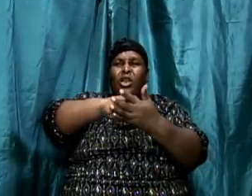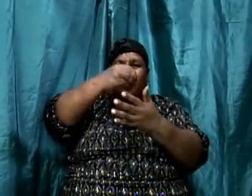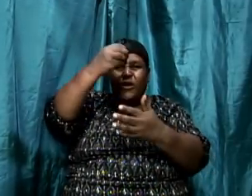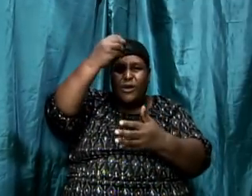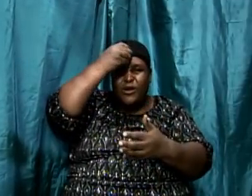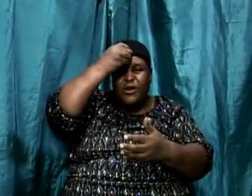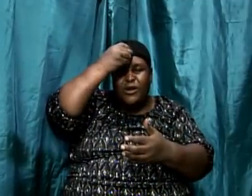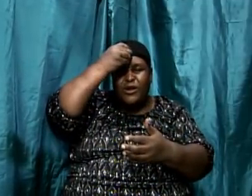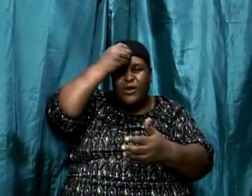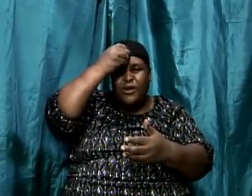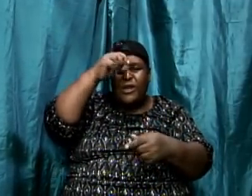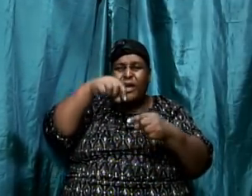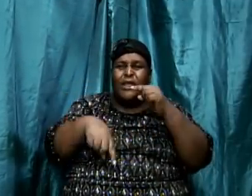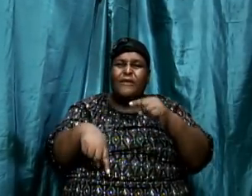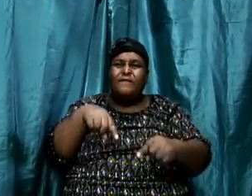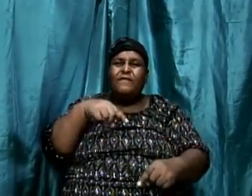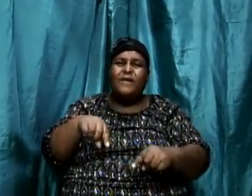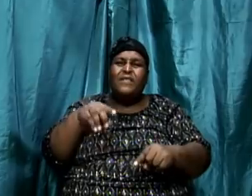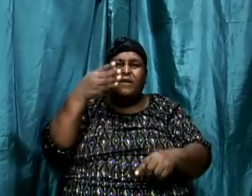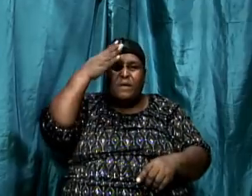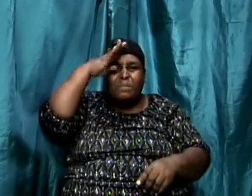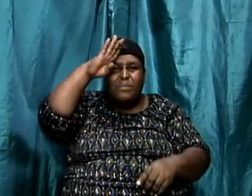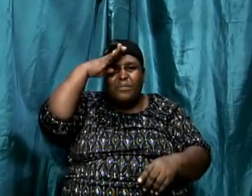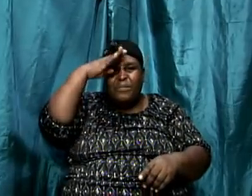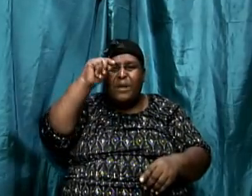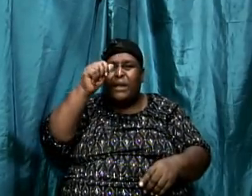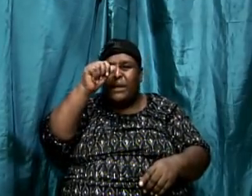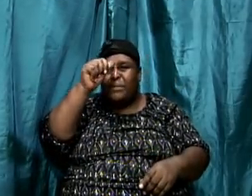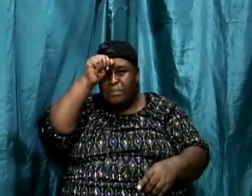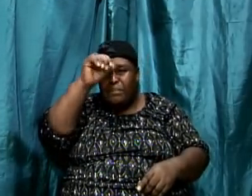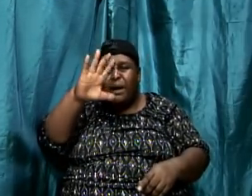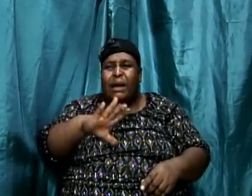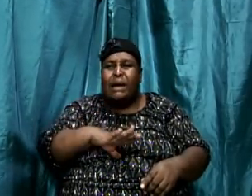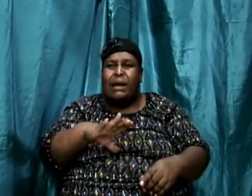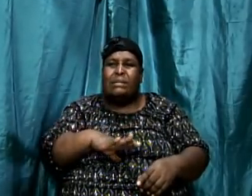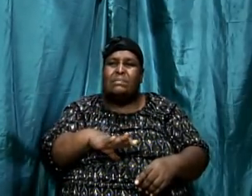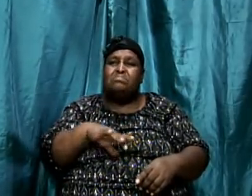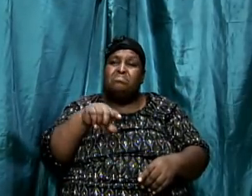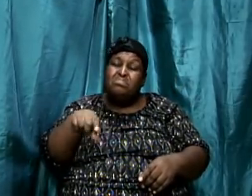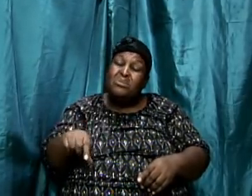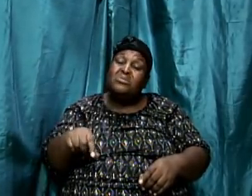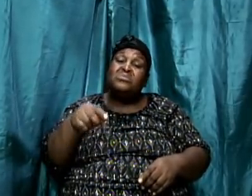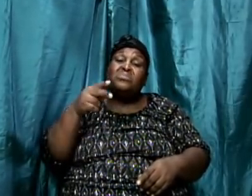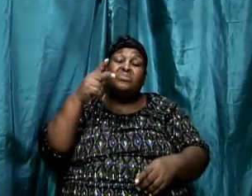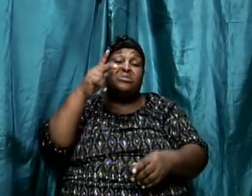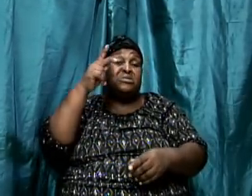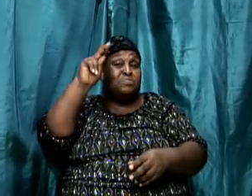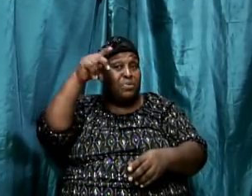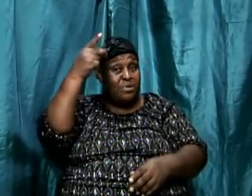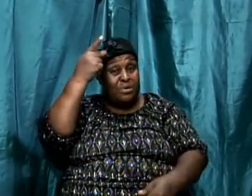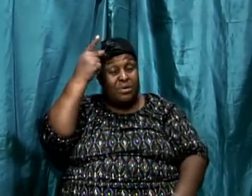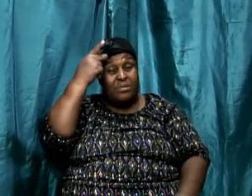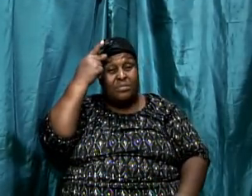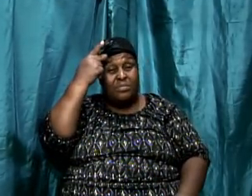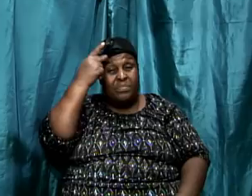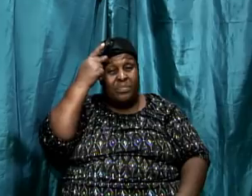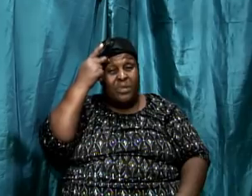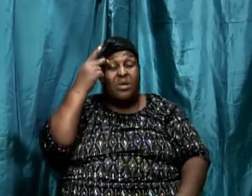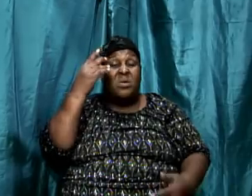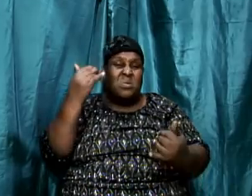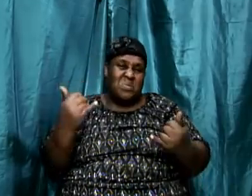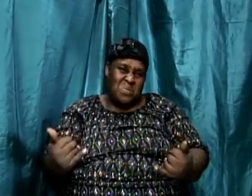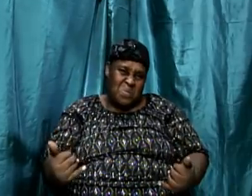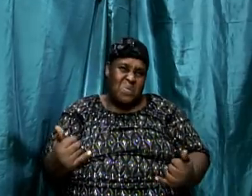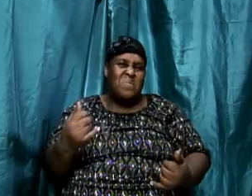He was a former persecutor of the church. This was Paul. Now, now you understand why God could have